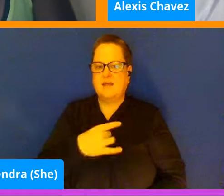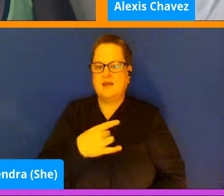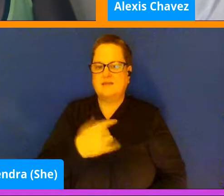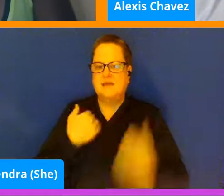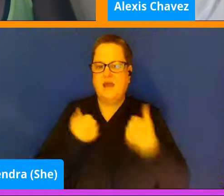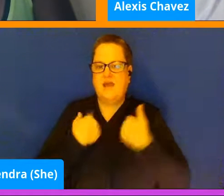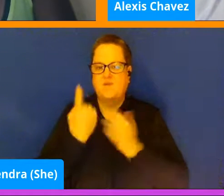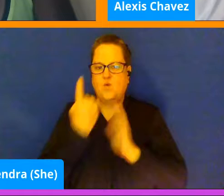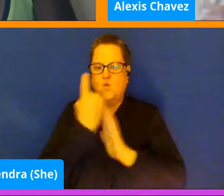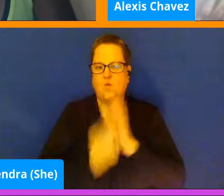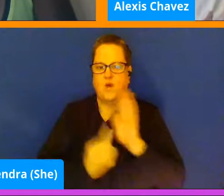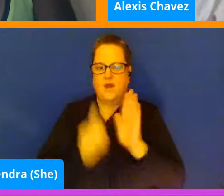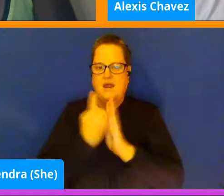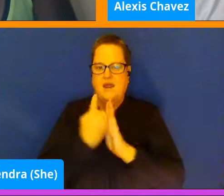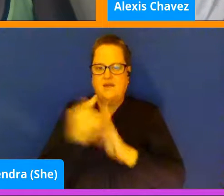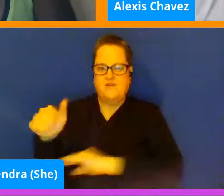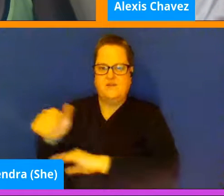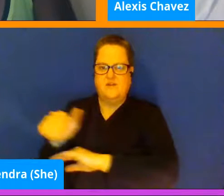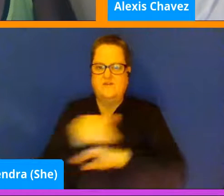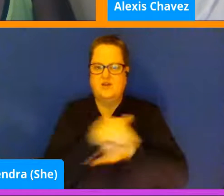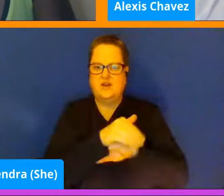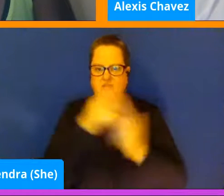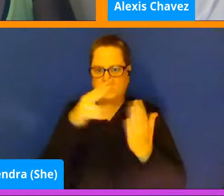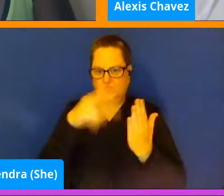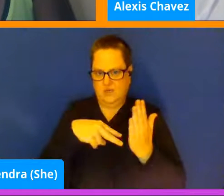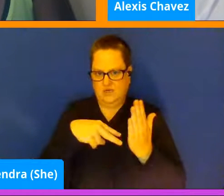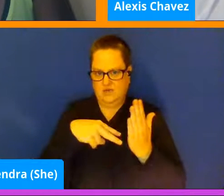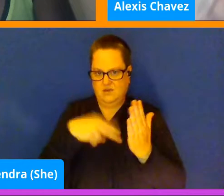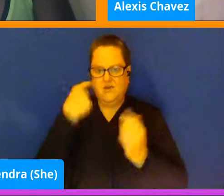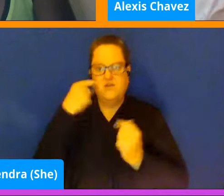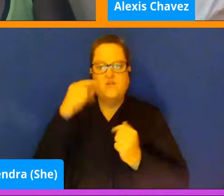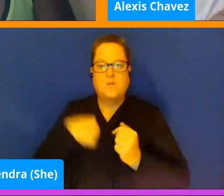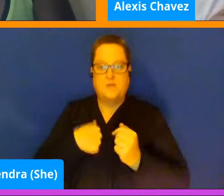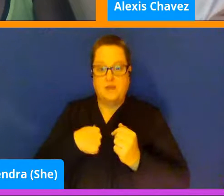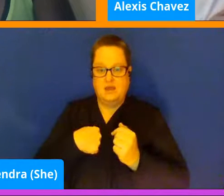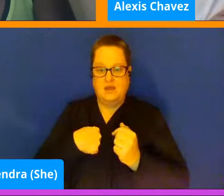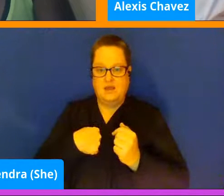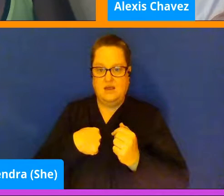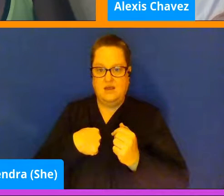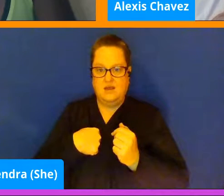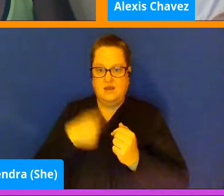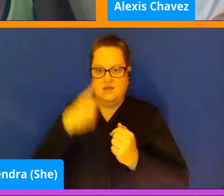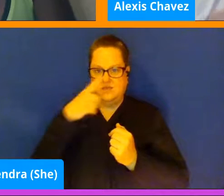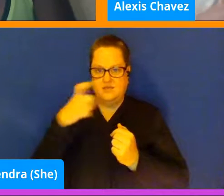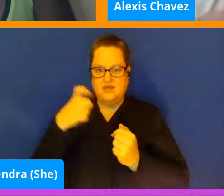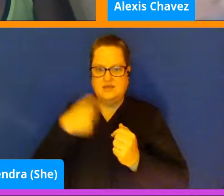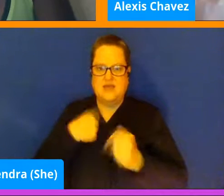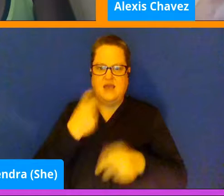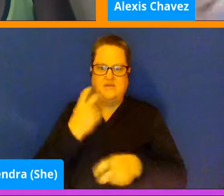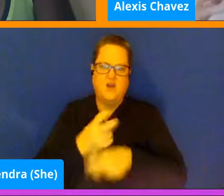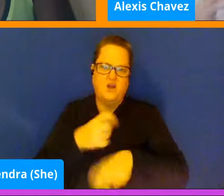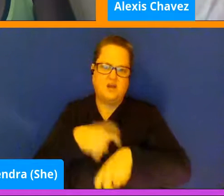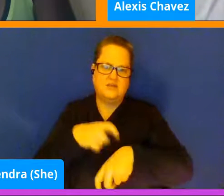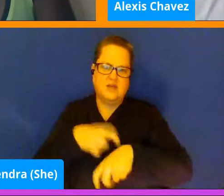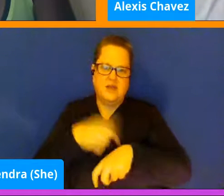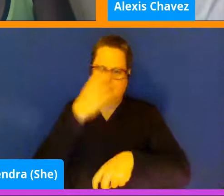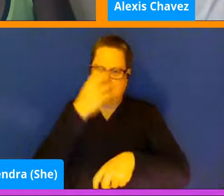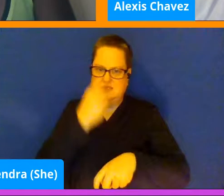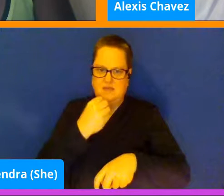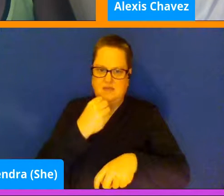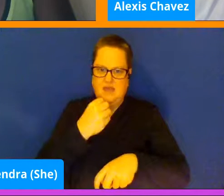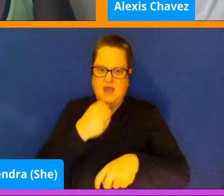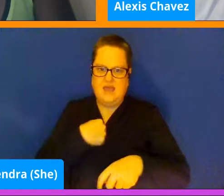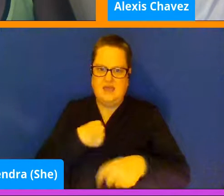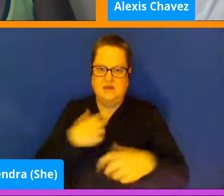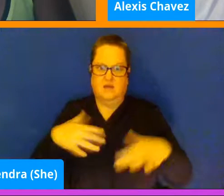before I go to bed to read. And for me, because I have a lot of trouble sleeping, I find that I get myself too